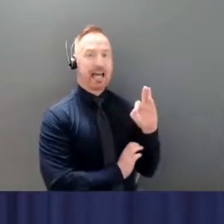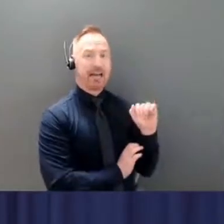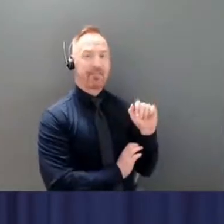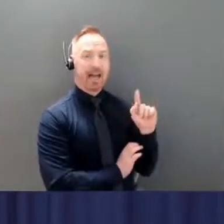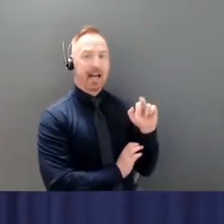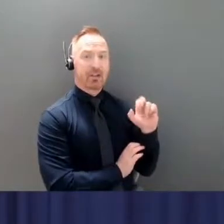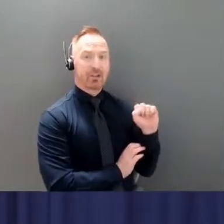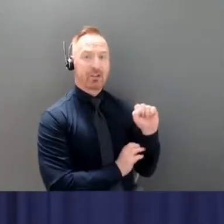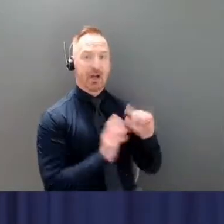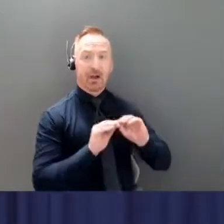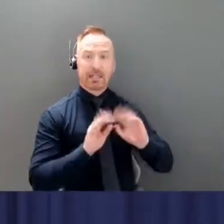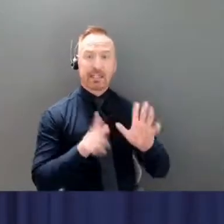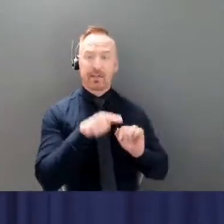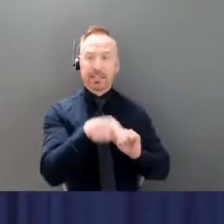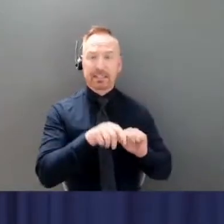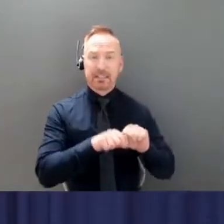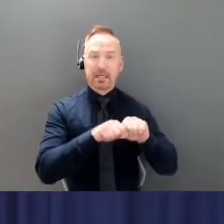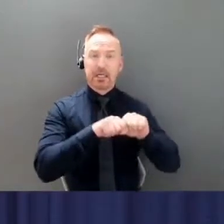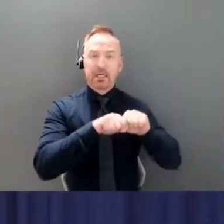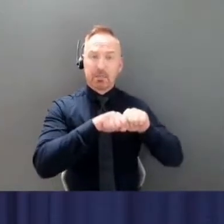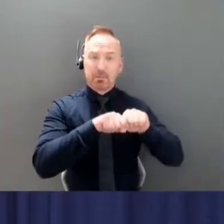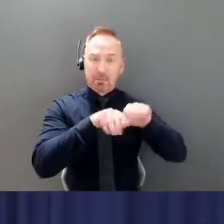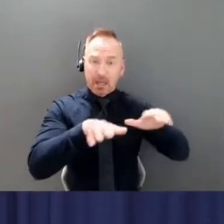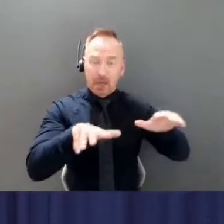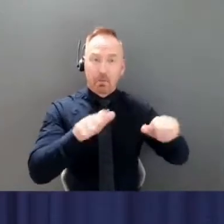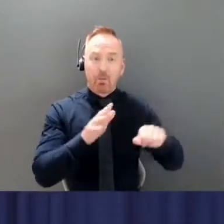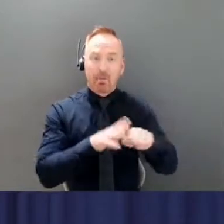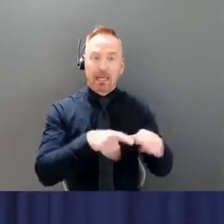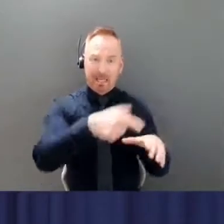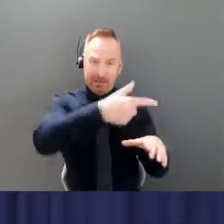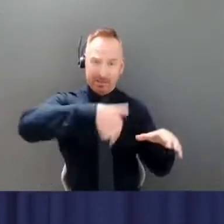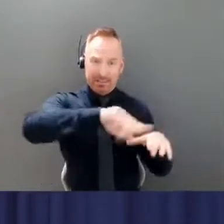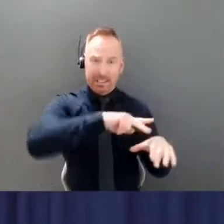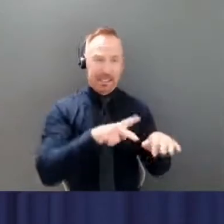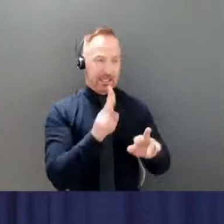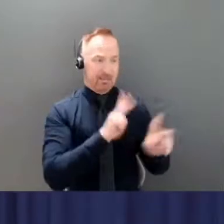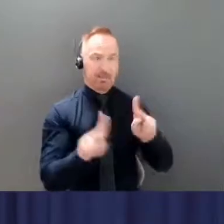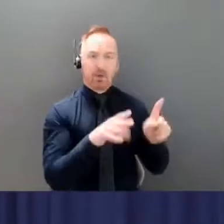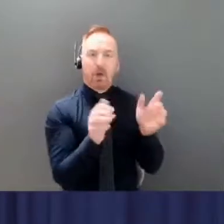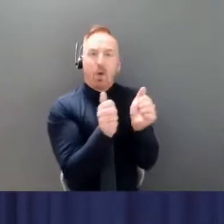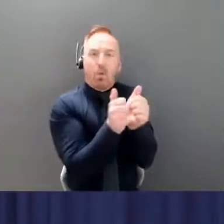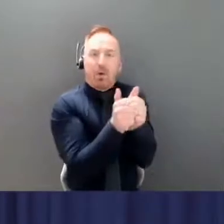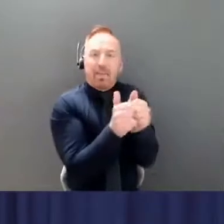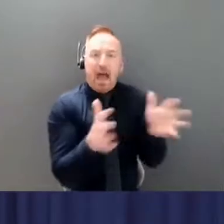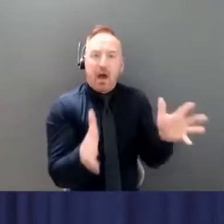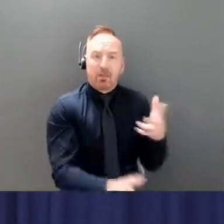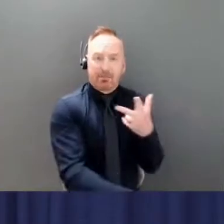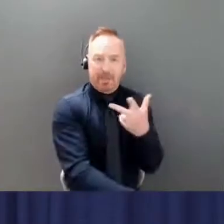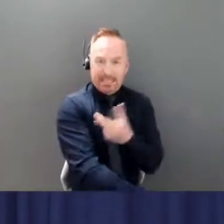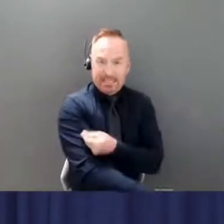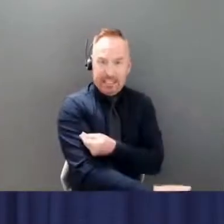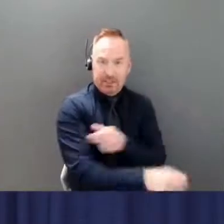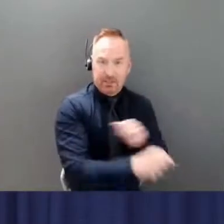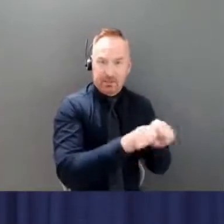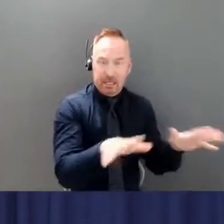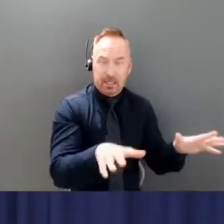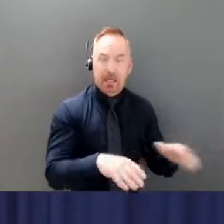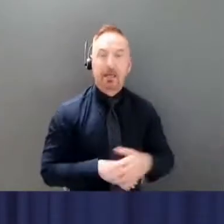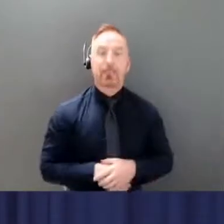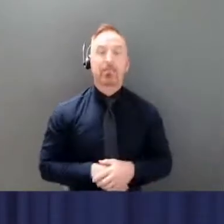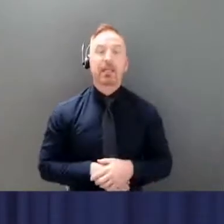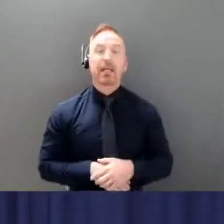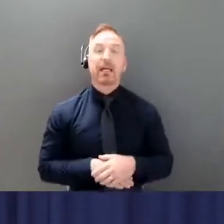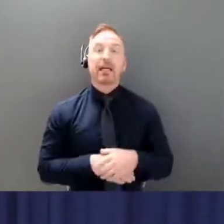spreading rapidly amongst unvaccinated Yukon'ers. Unvaccinated individuals need to be